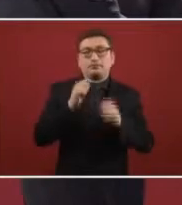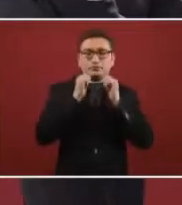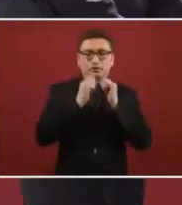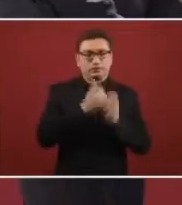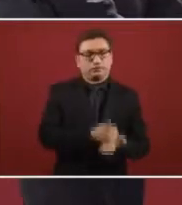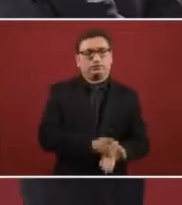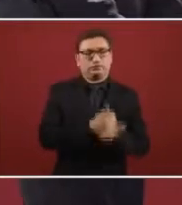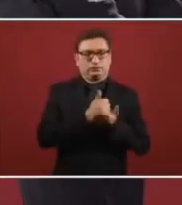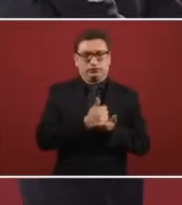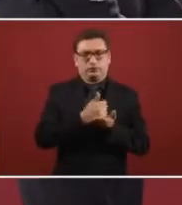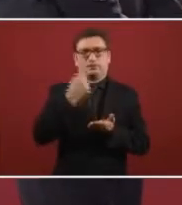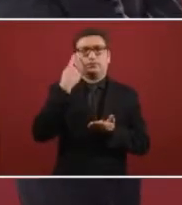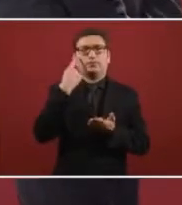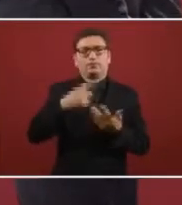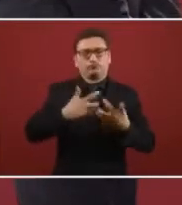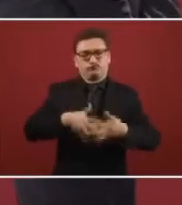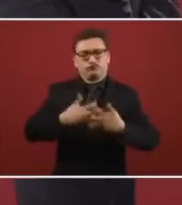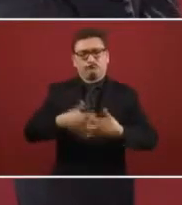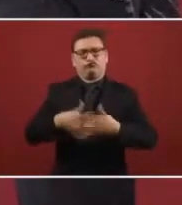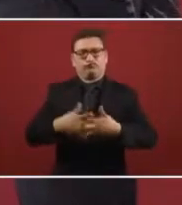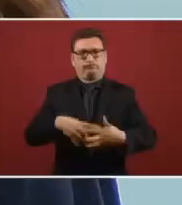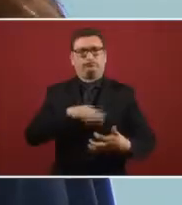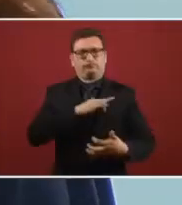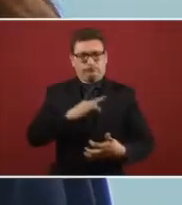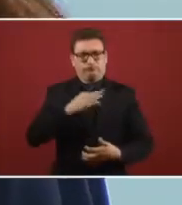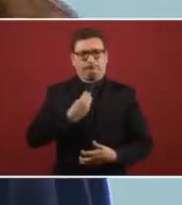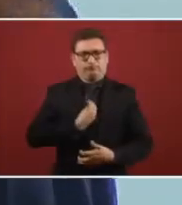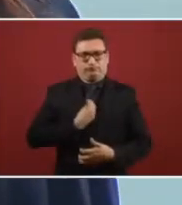helped us the so that the